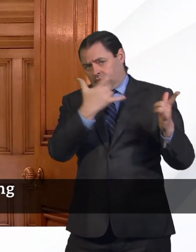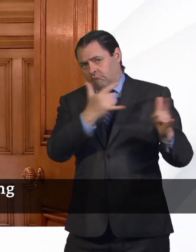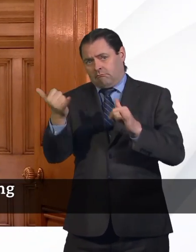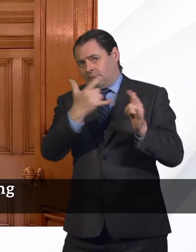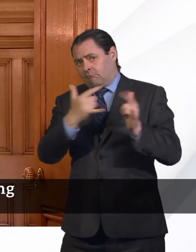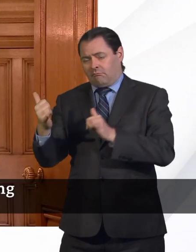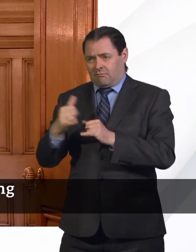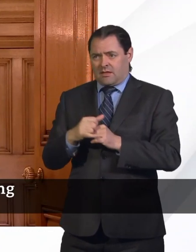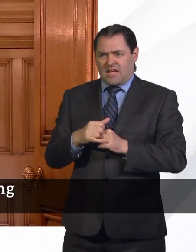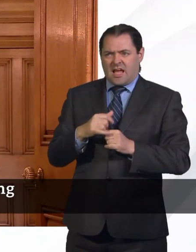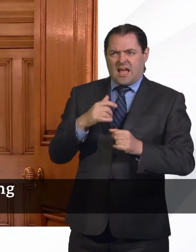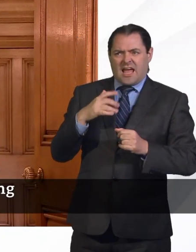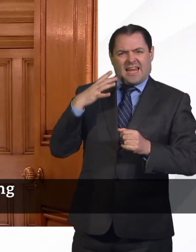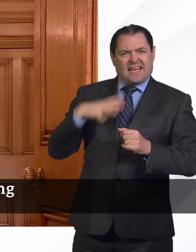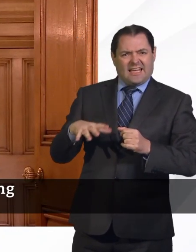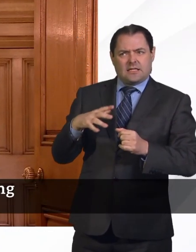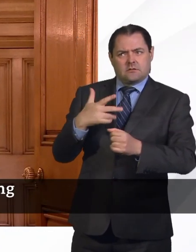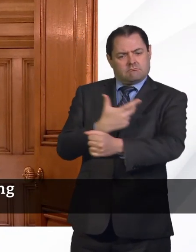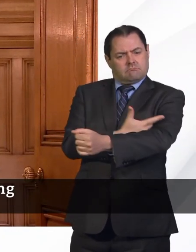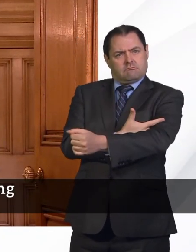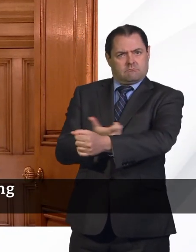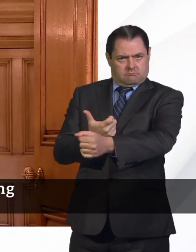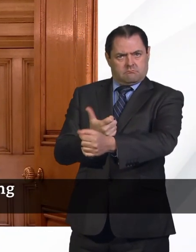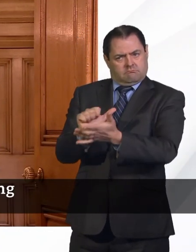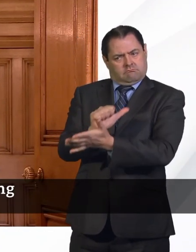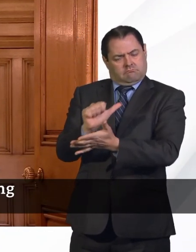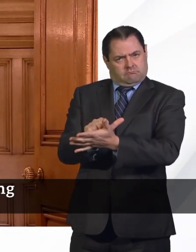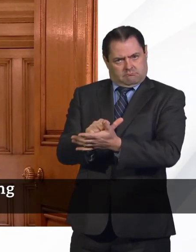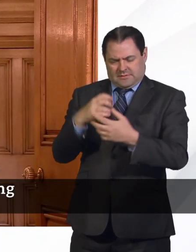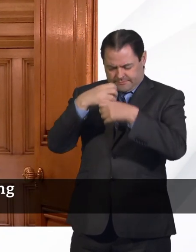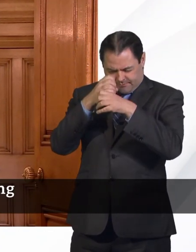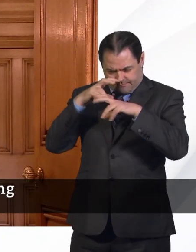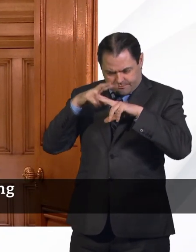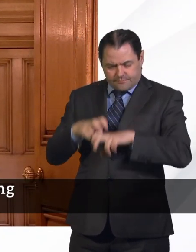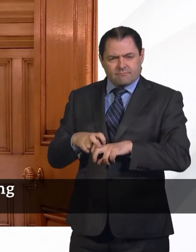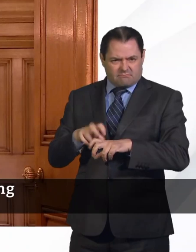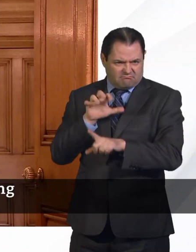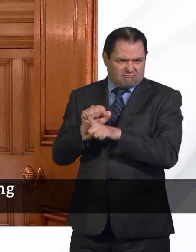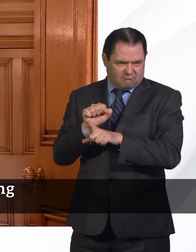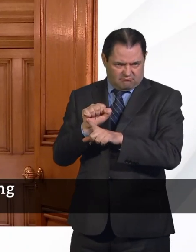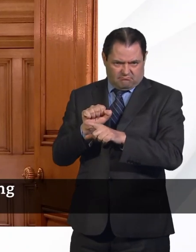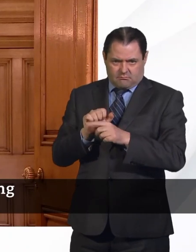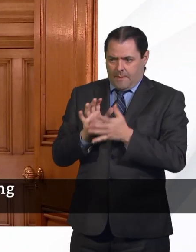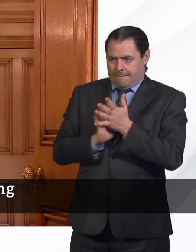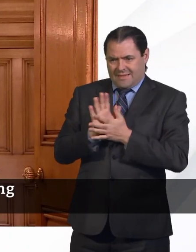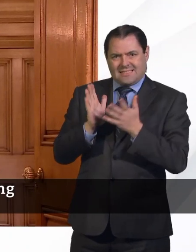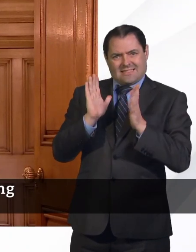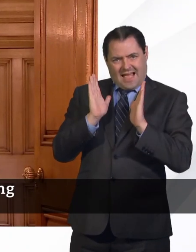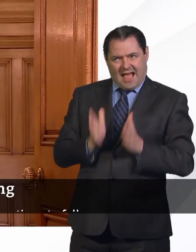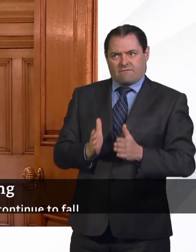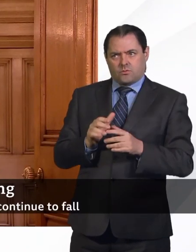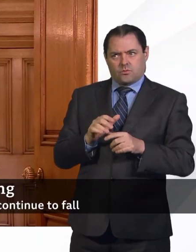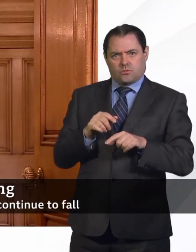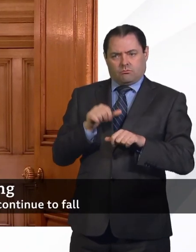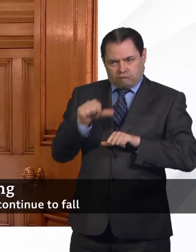They involve a phlebotomist being able to take blood so that you can analyse that blood, which means that we've got to roll them out at the